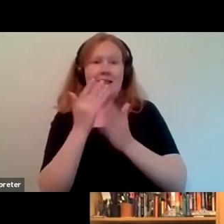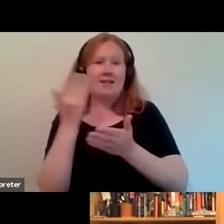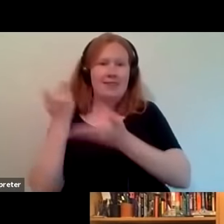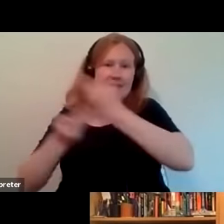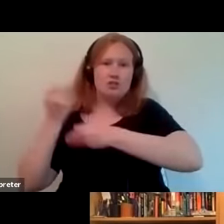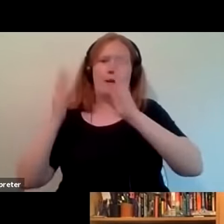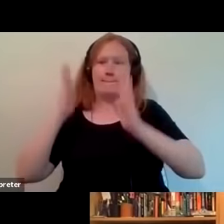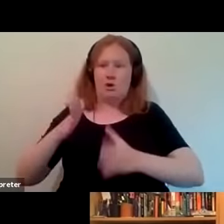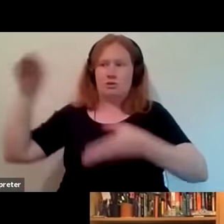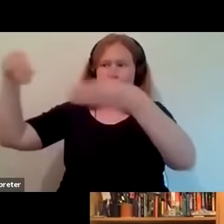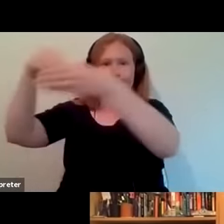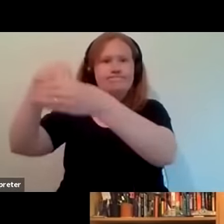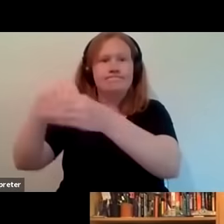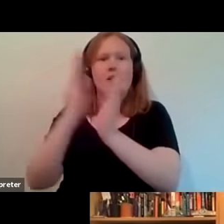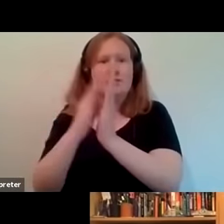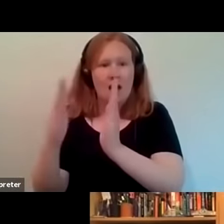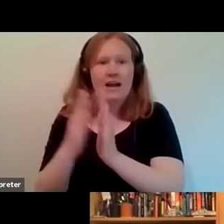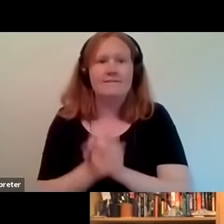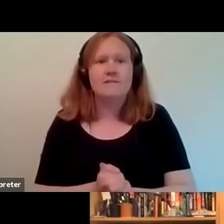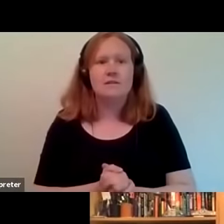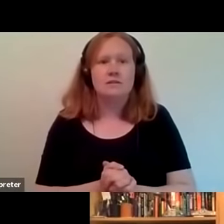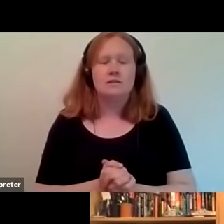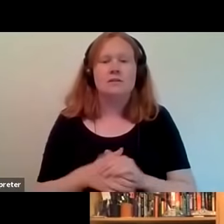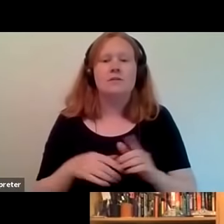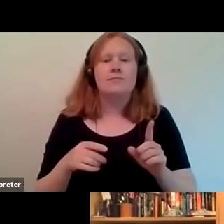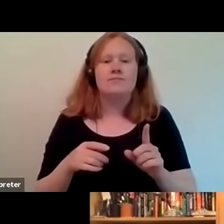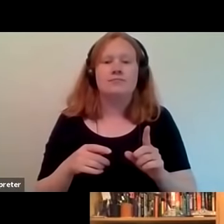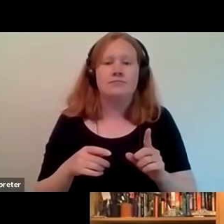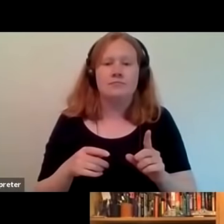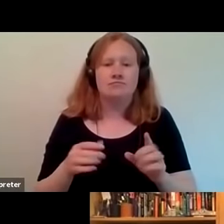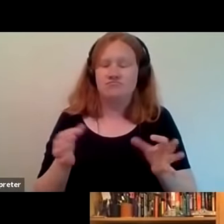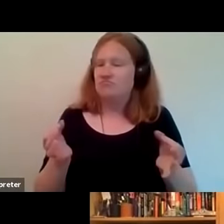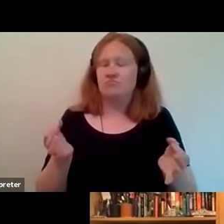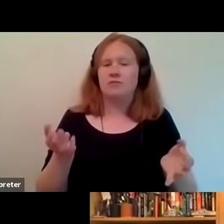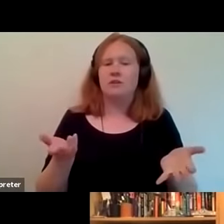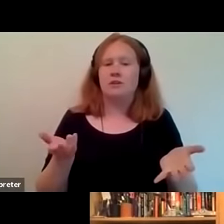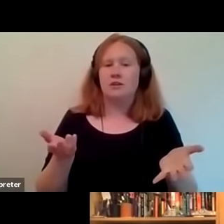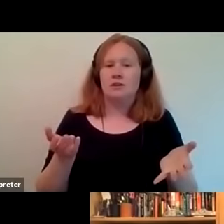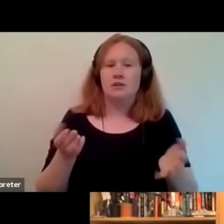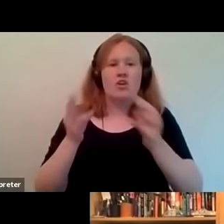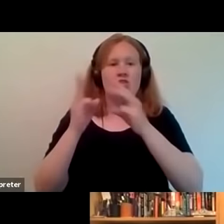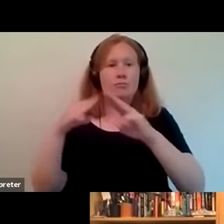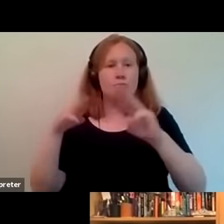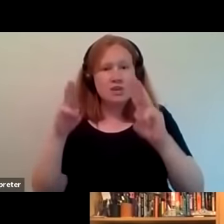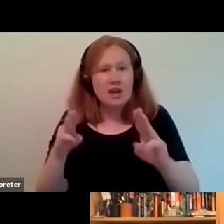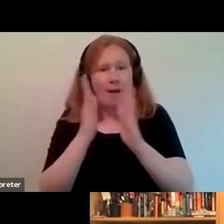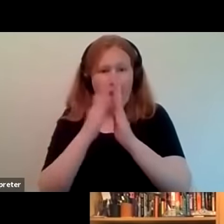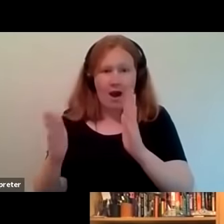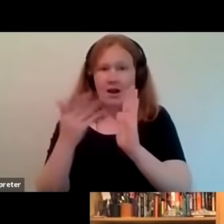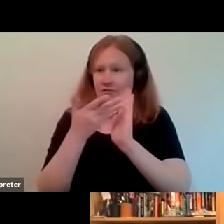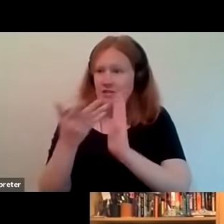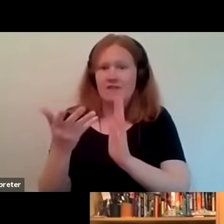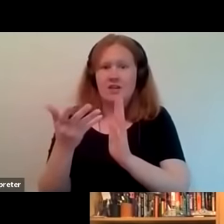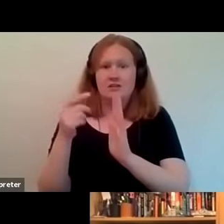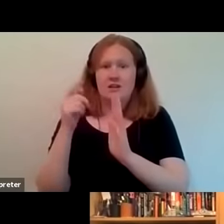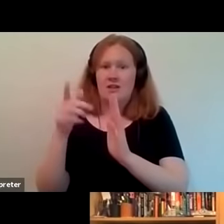within that archive but i think it also provides and and it's not nothing new that the museum and archive service do work like they say